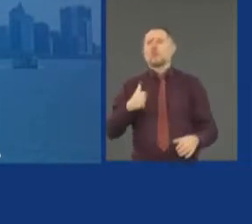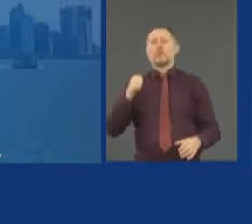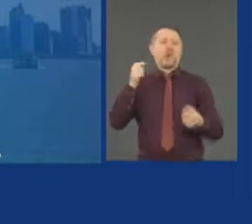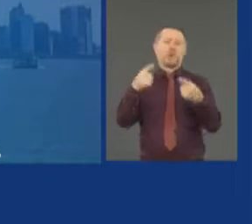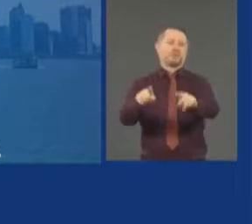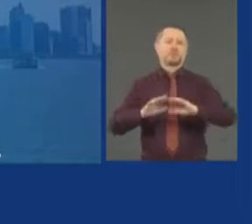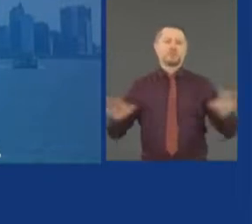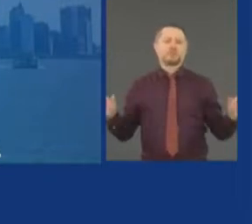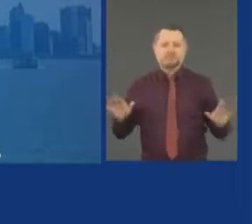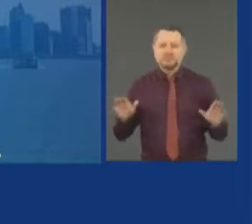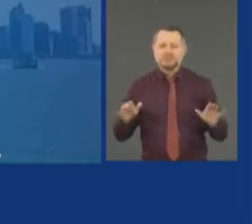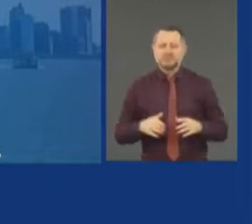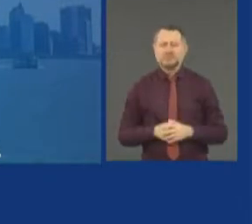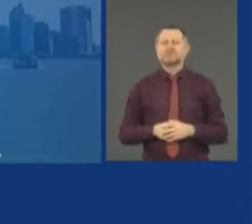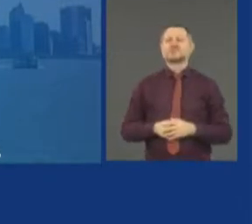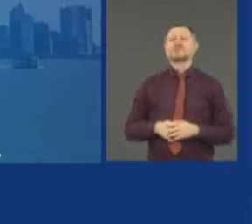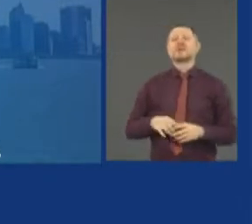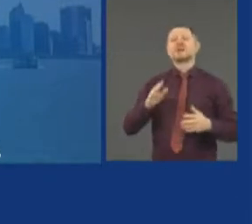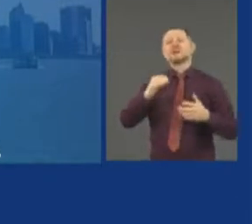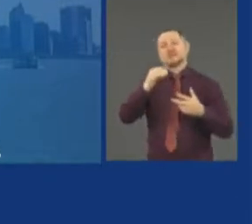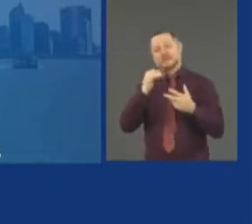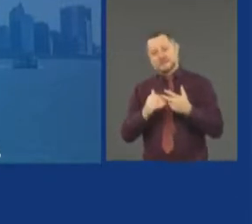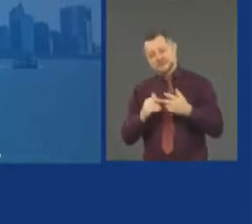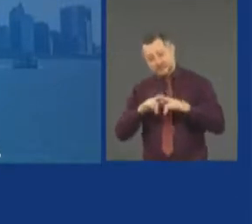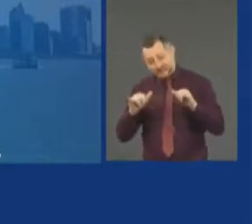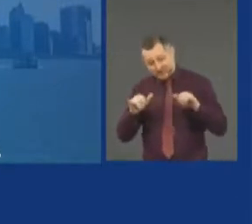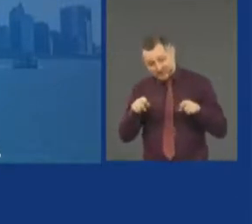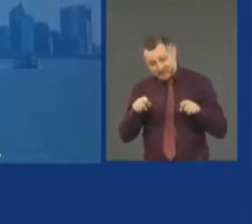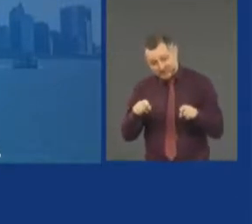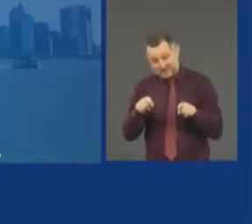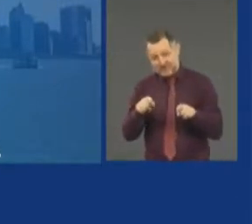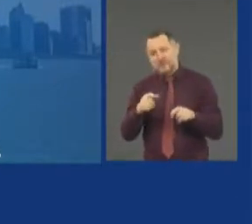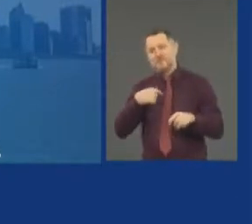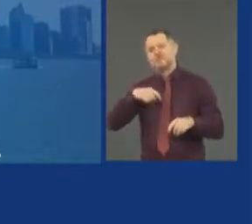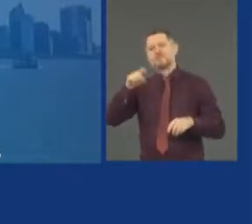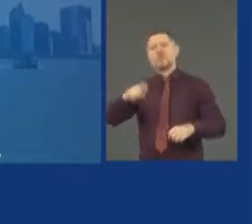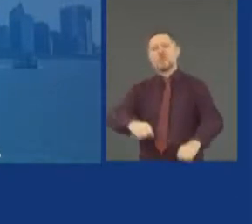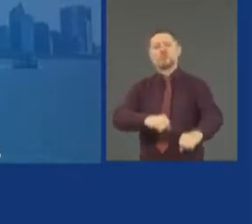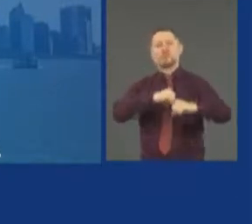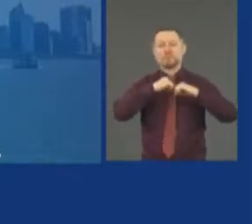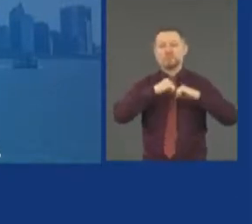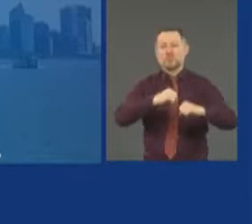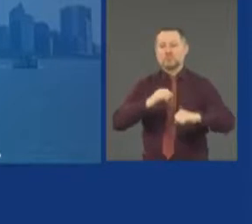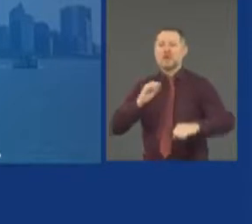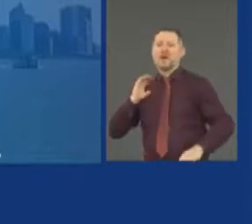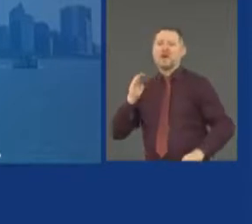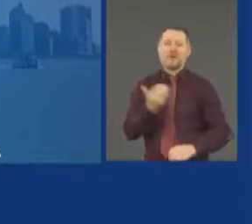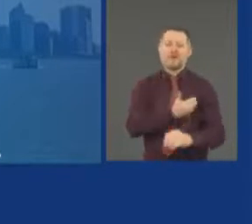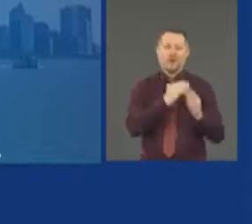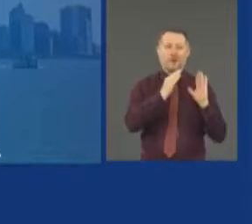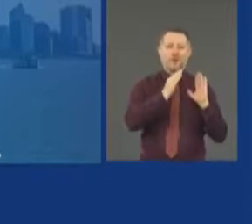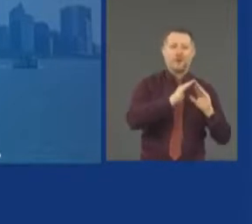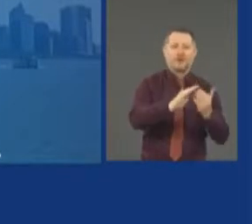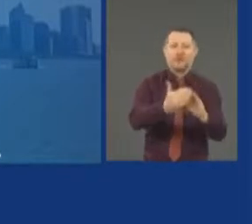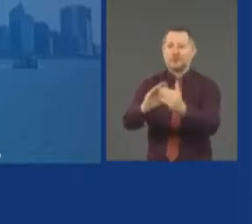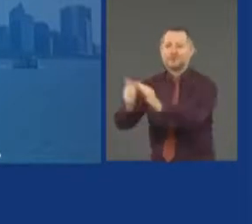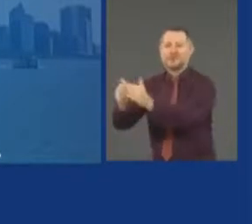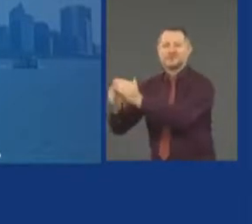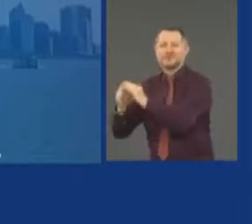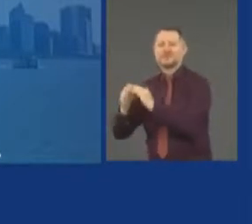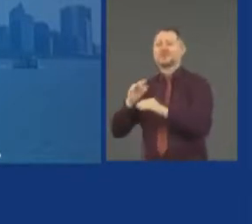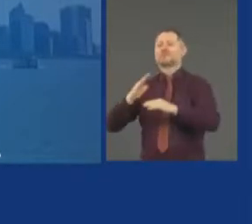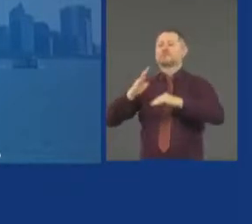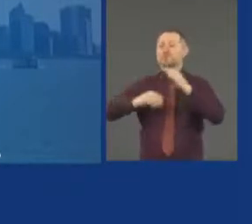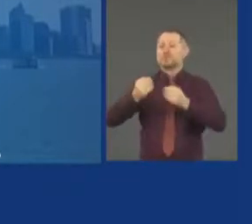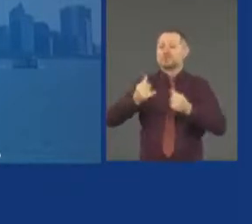At the same time, we have to protect our community and property. The looting, the criminal activity